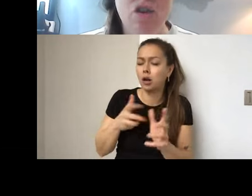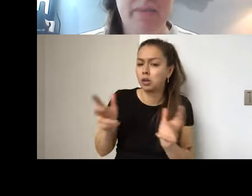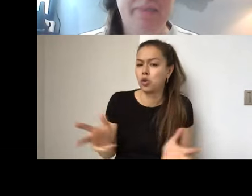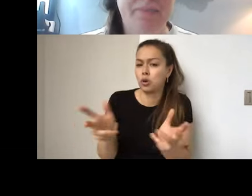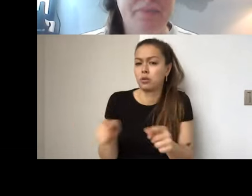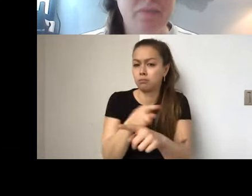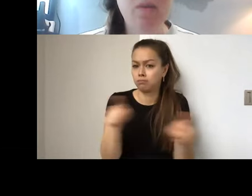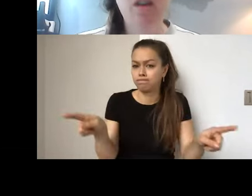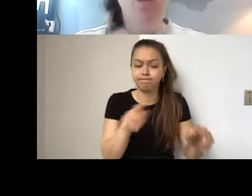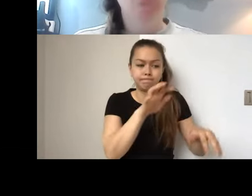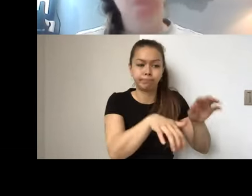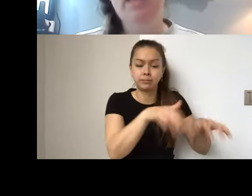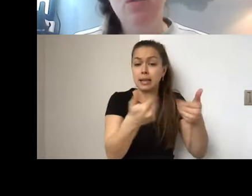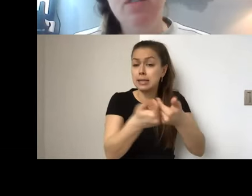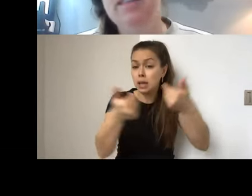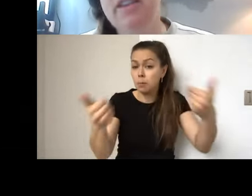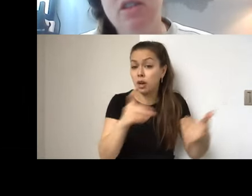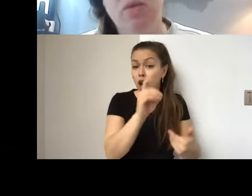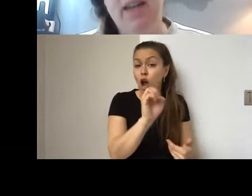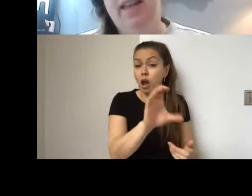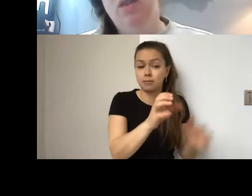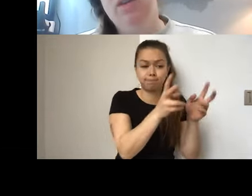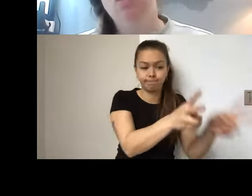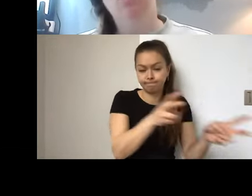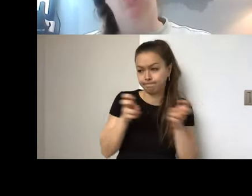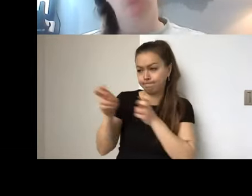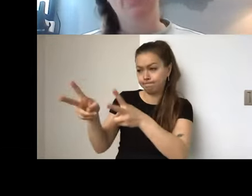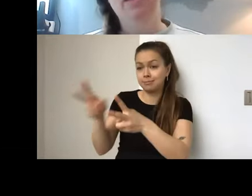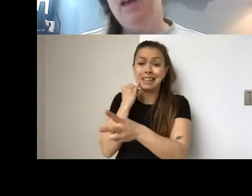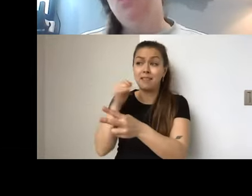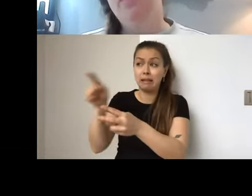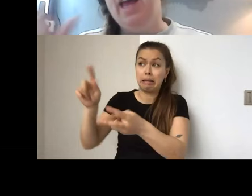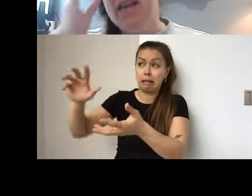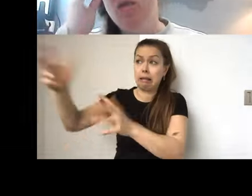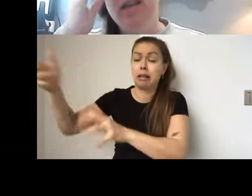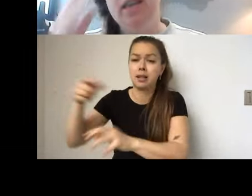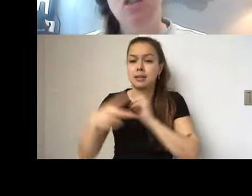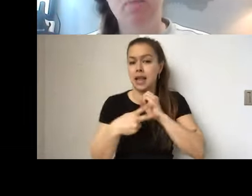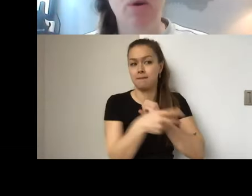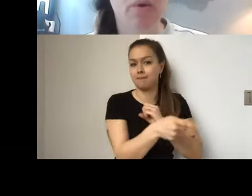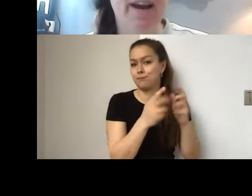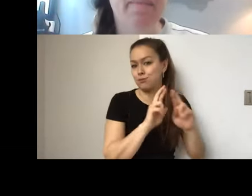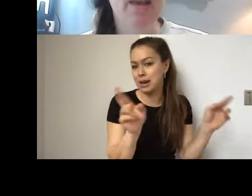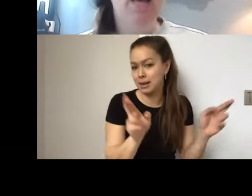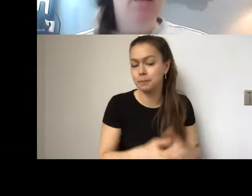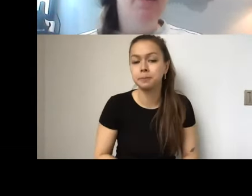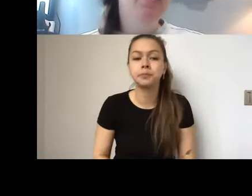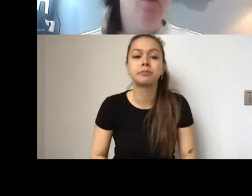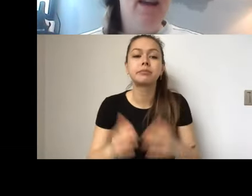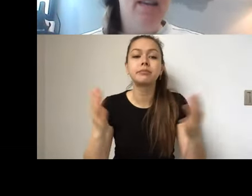application. Really use clear and direct language. Always, as with any strategic program,